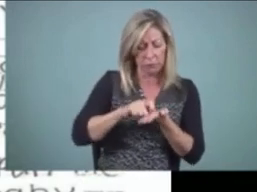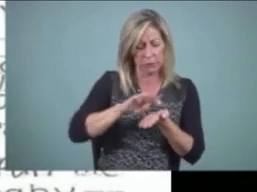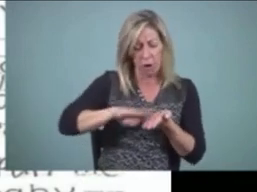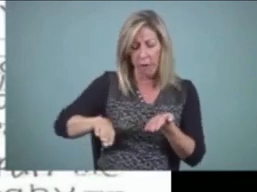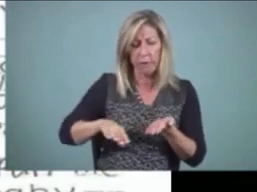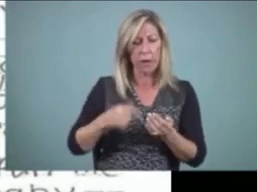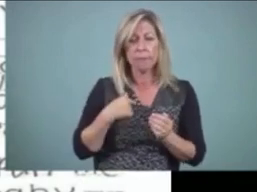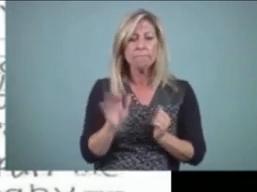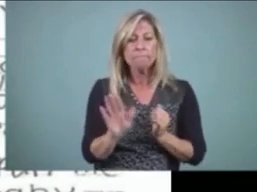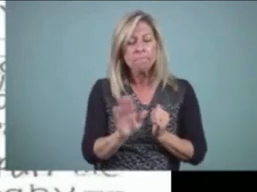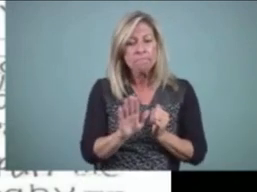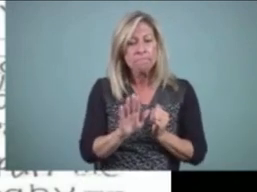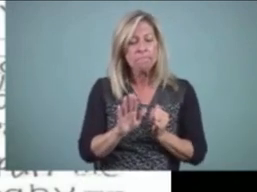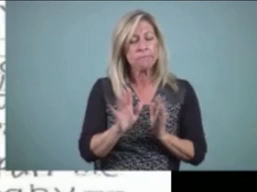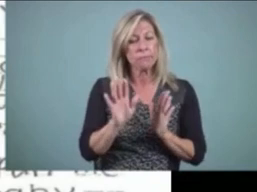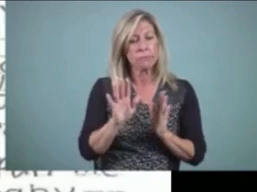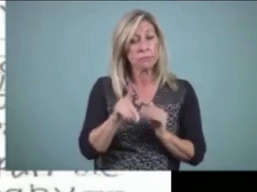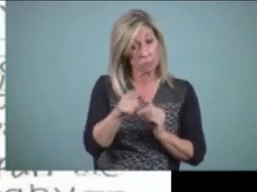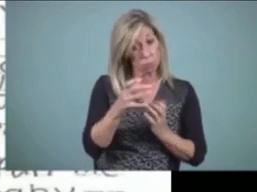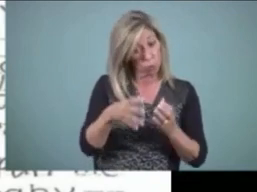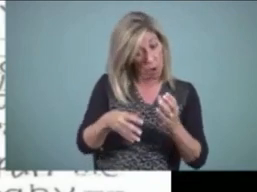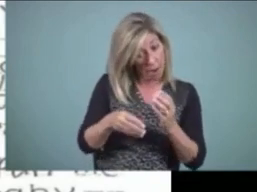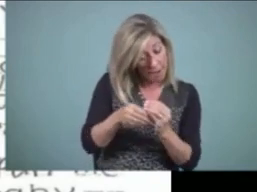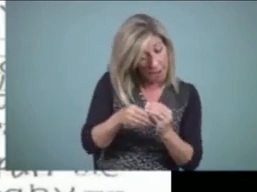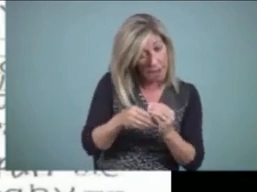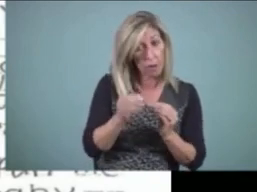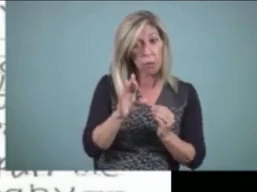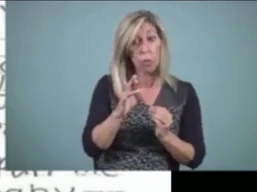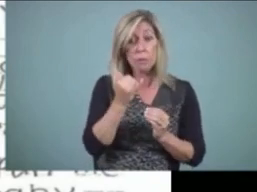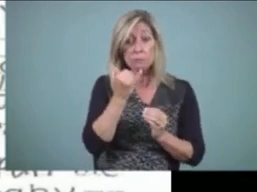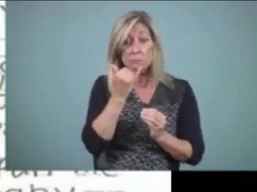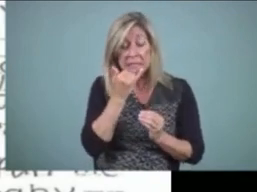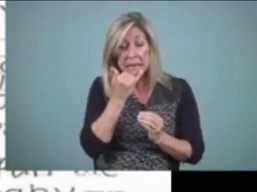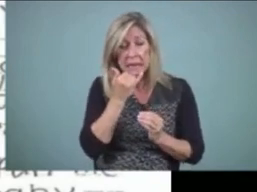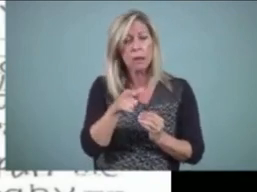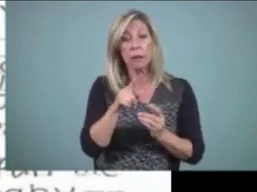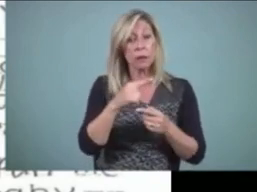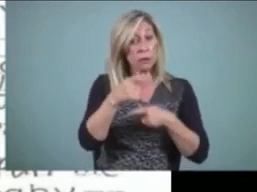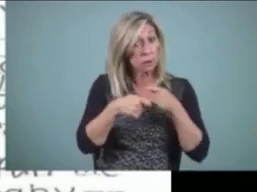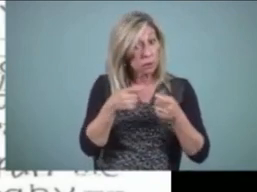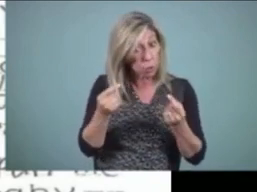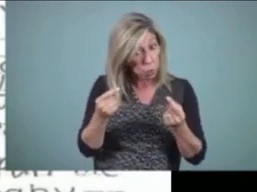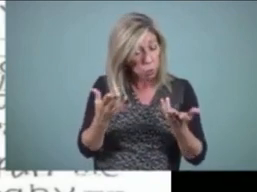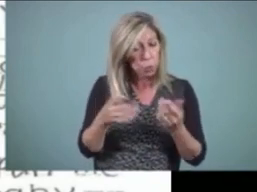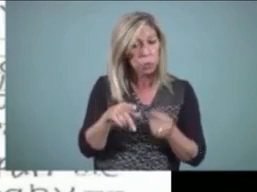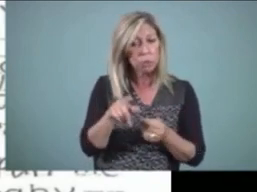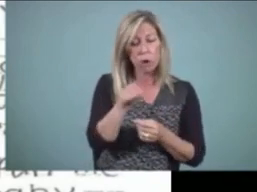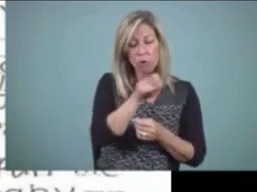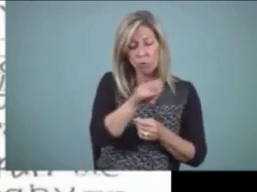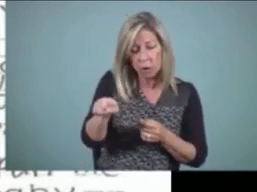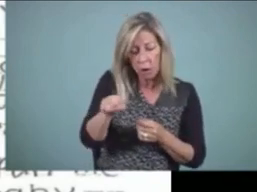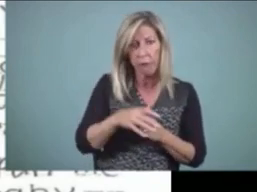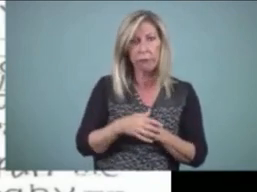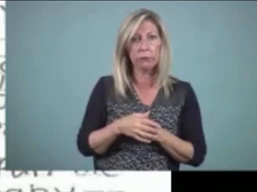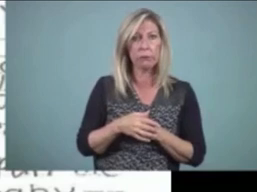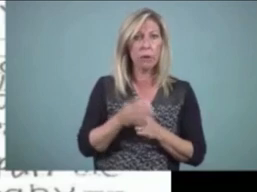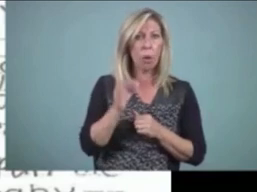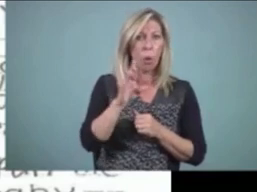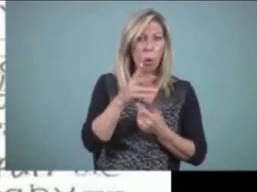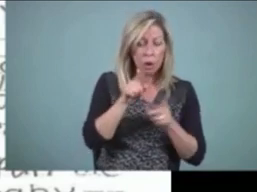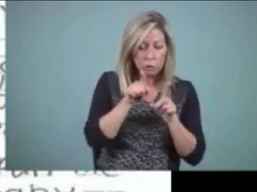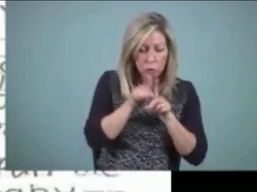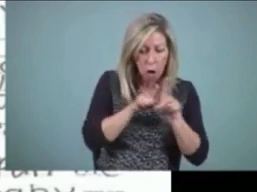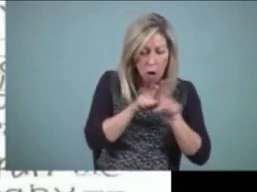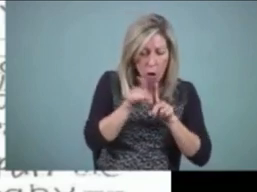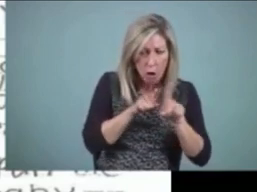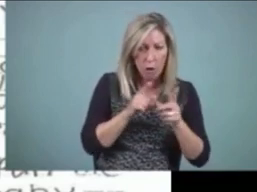mistake, you cross things out, you put in carrots, little, you know, the little V's